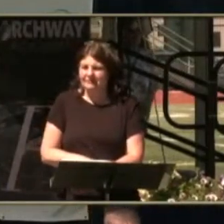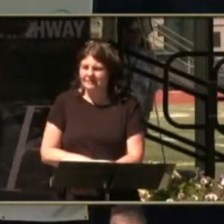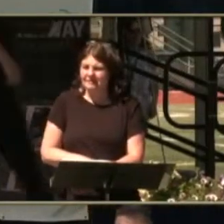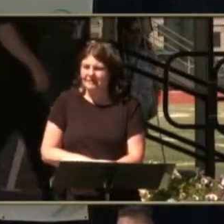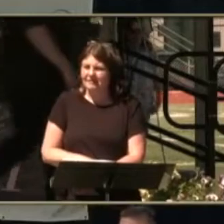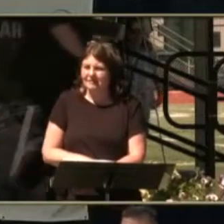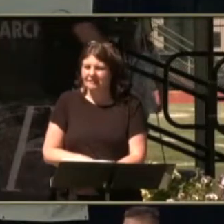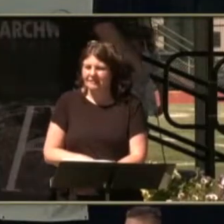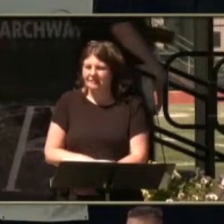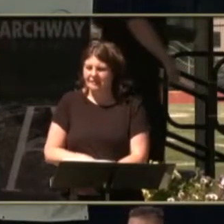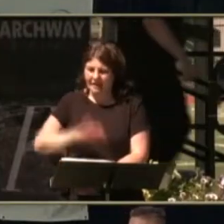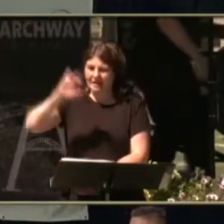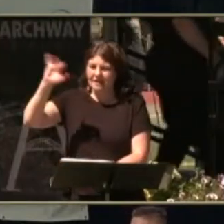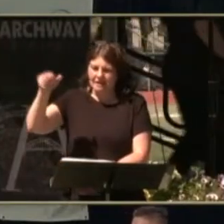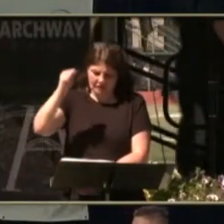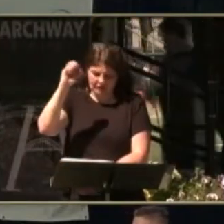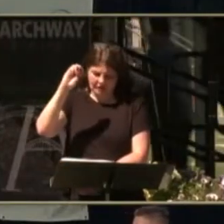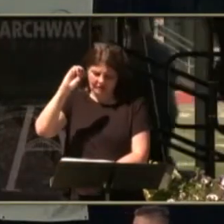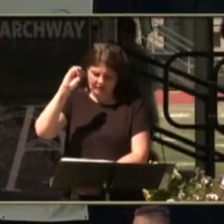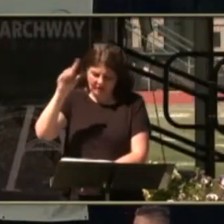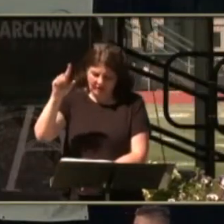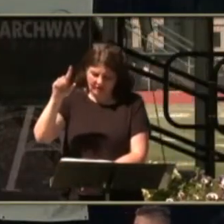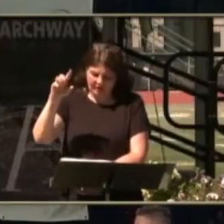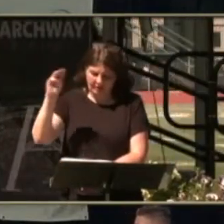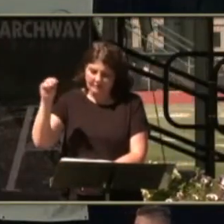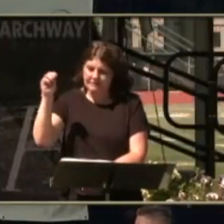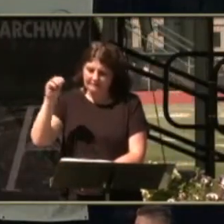Matias Jay Al Macias